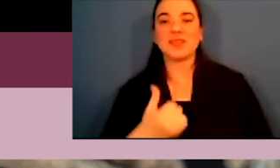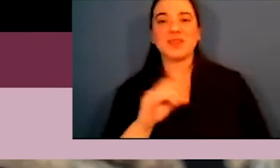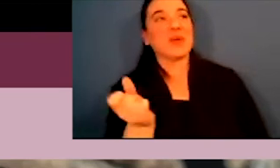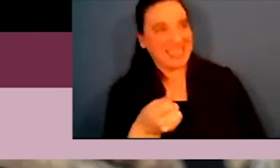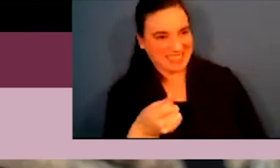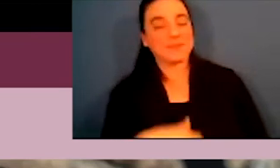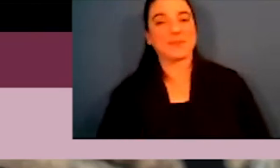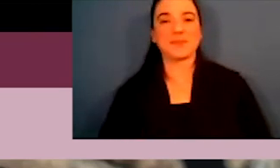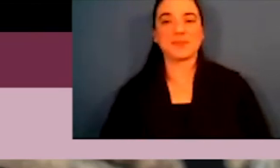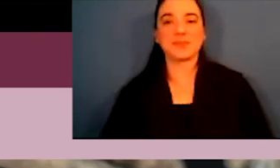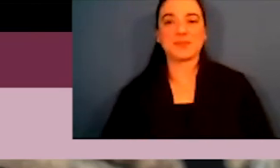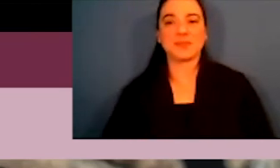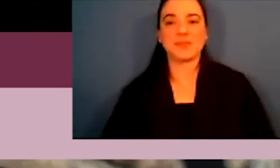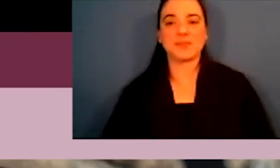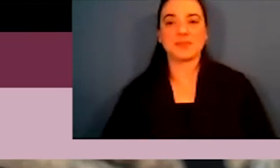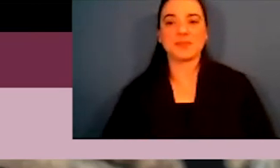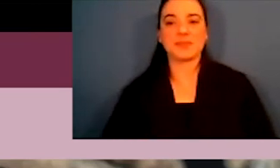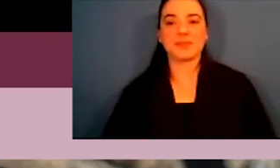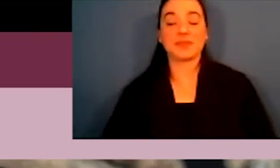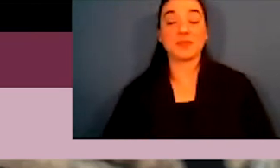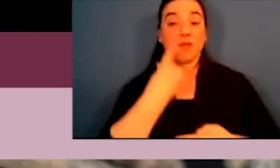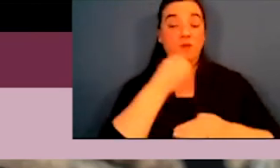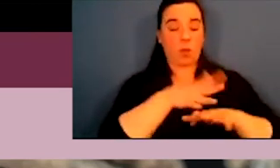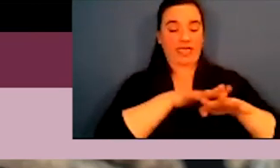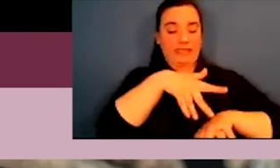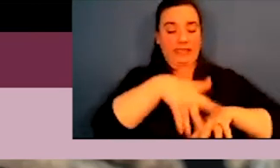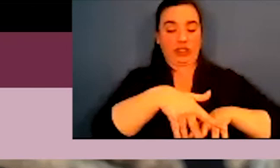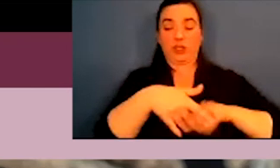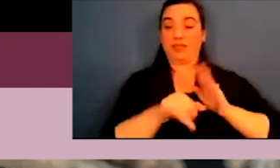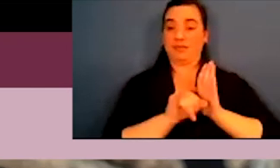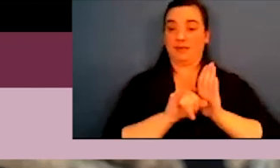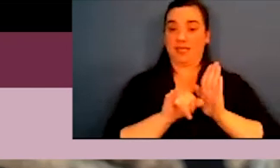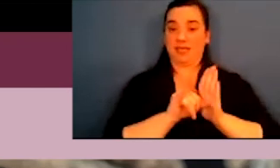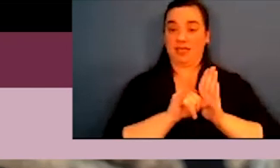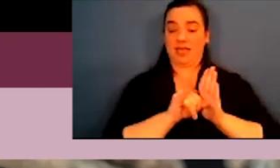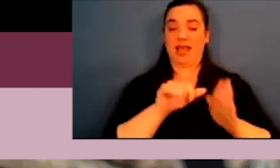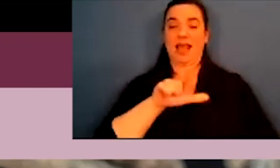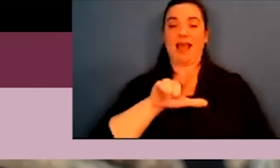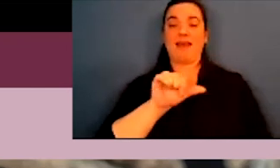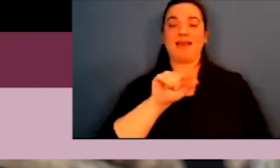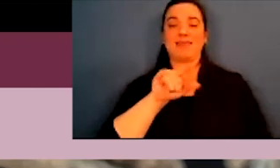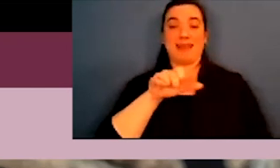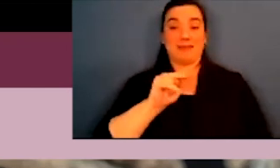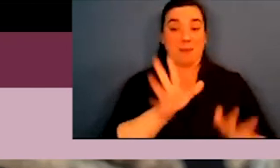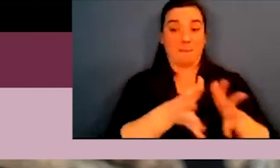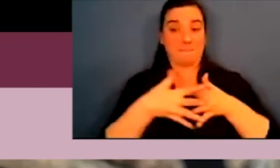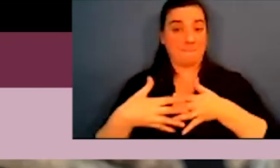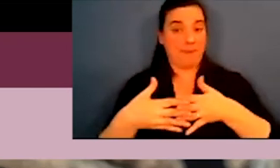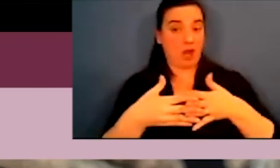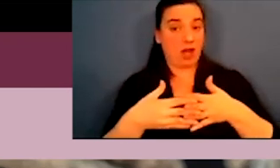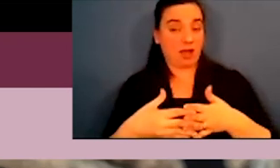so, so yes, in terms of indigenous